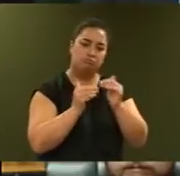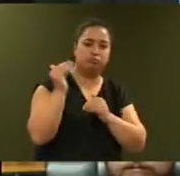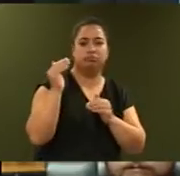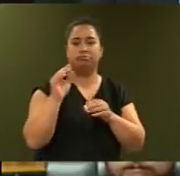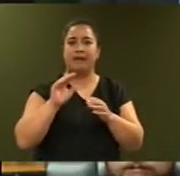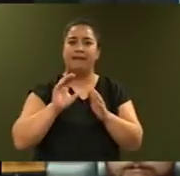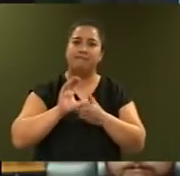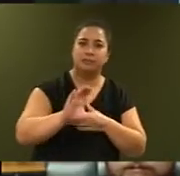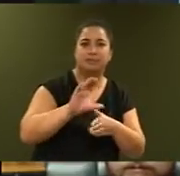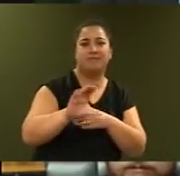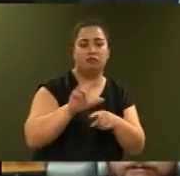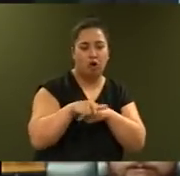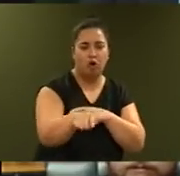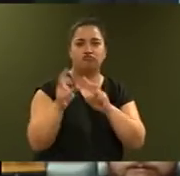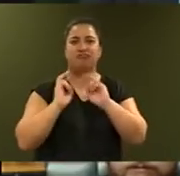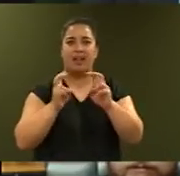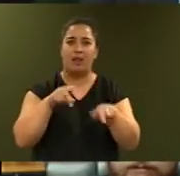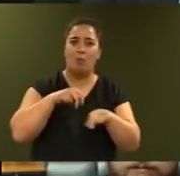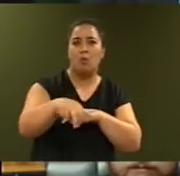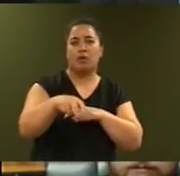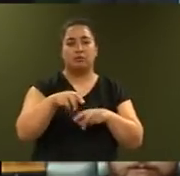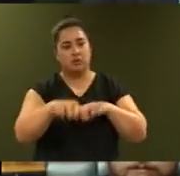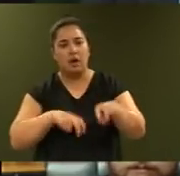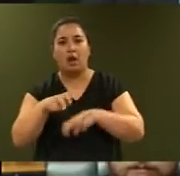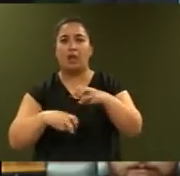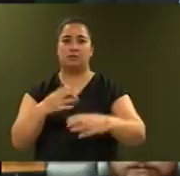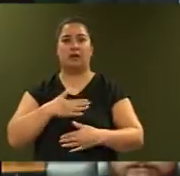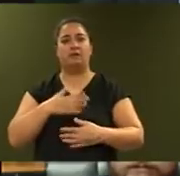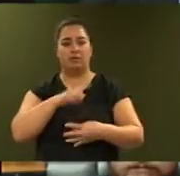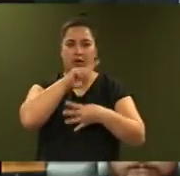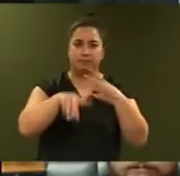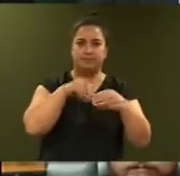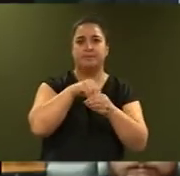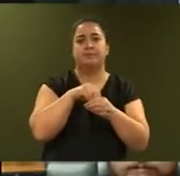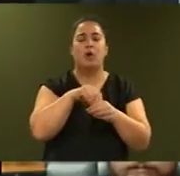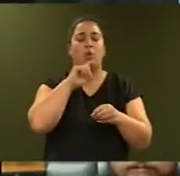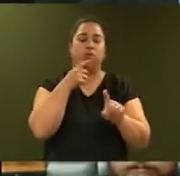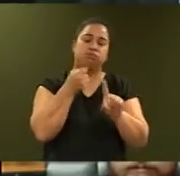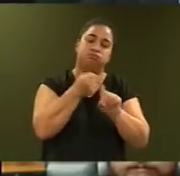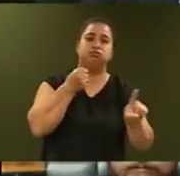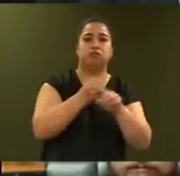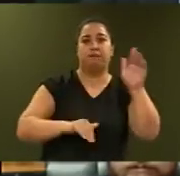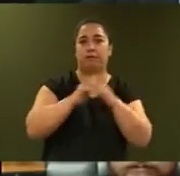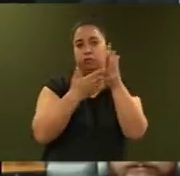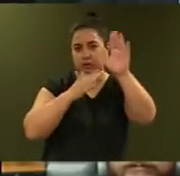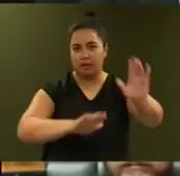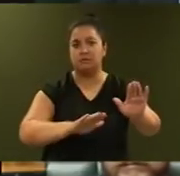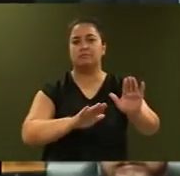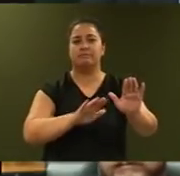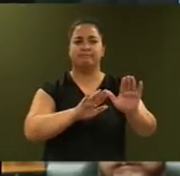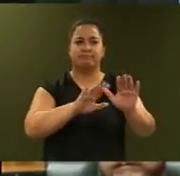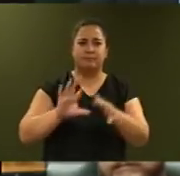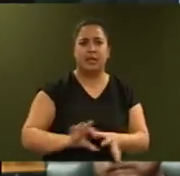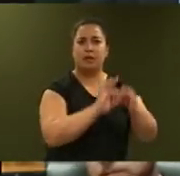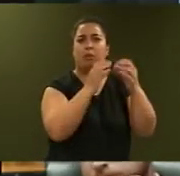roads, rail, walking, cycling and safety. This will impact right across New Zealand. Together with the Auckland